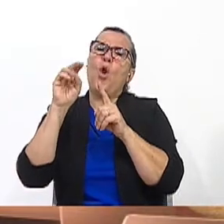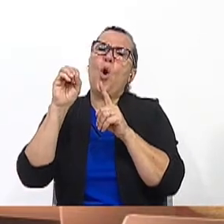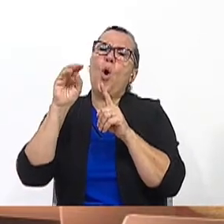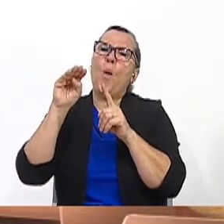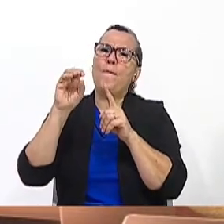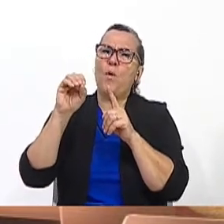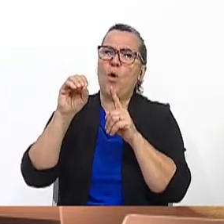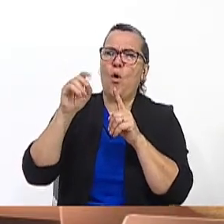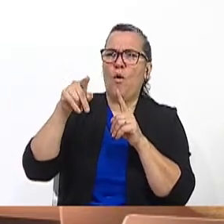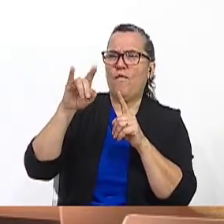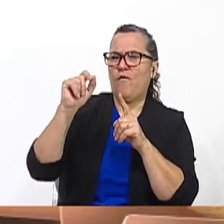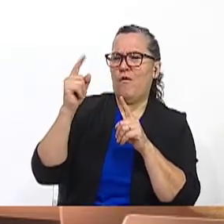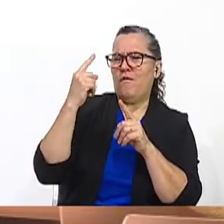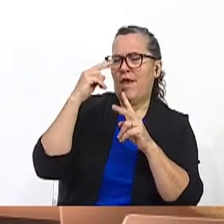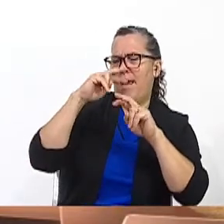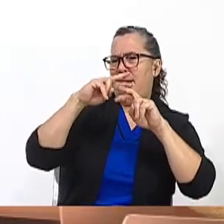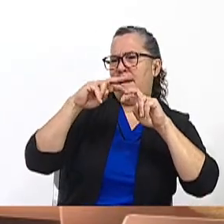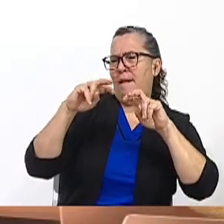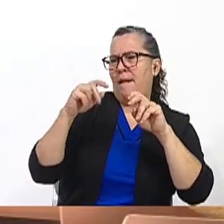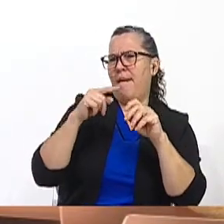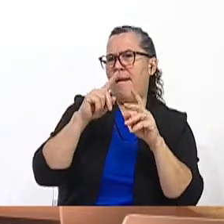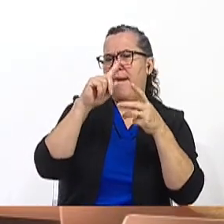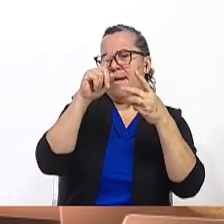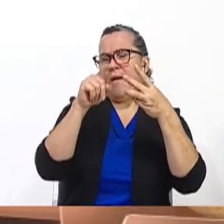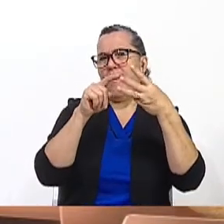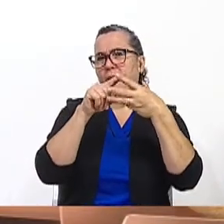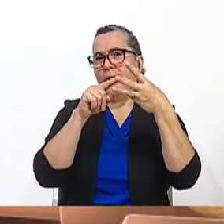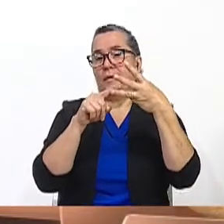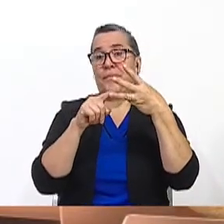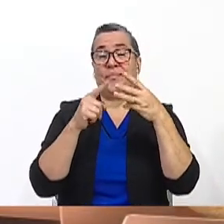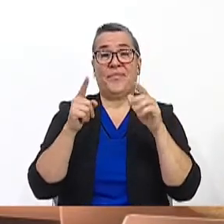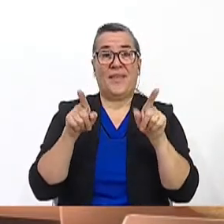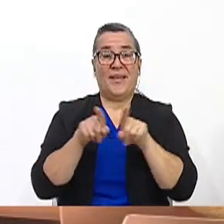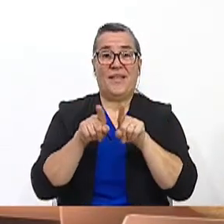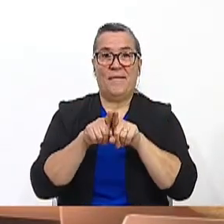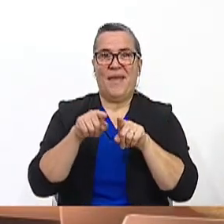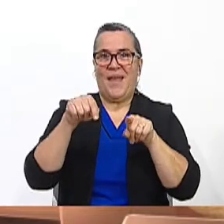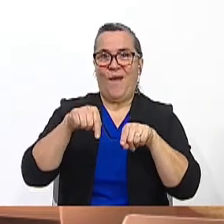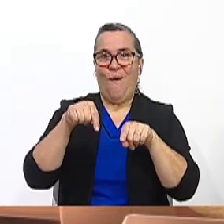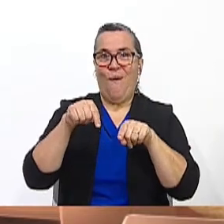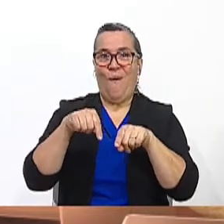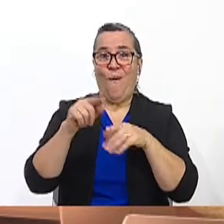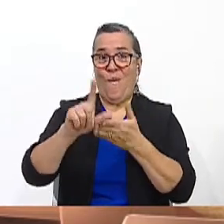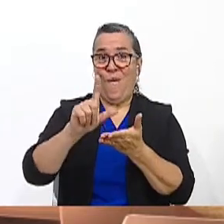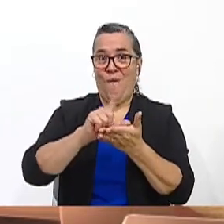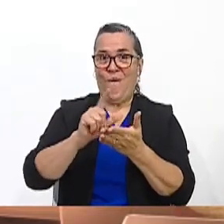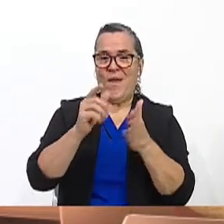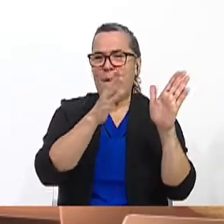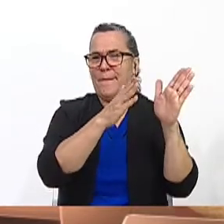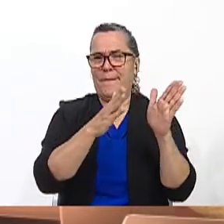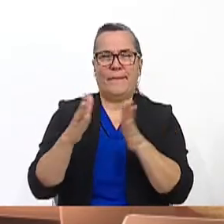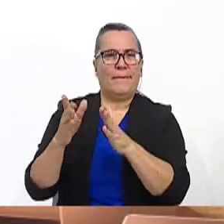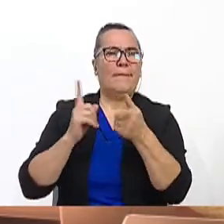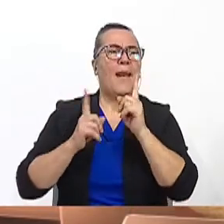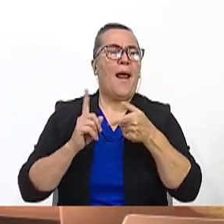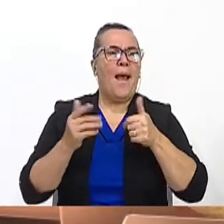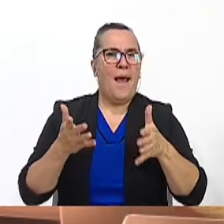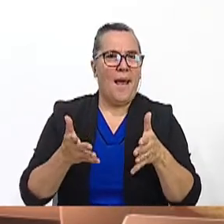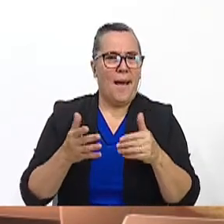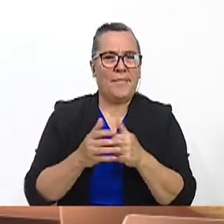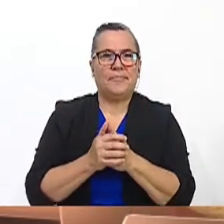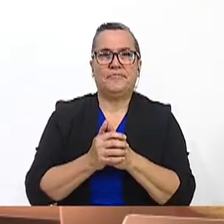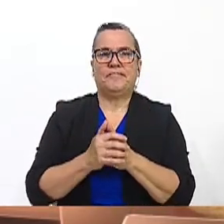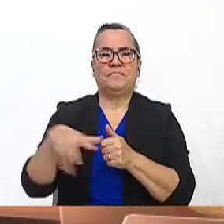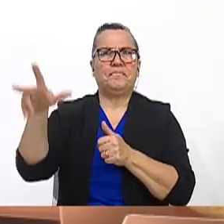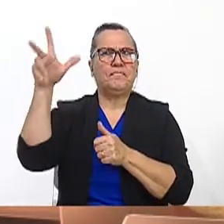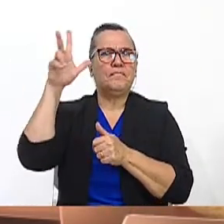Uh-huh. Very good. I want to share with you our plan for today's lesson. So in this lesson we're going to